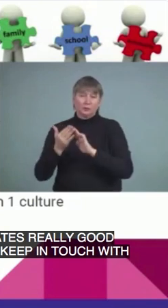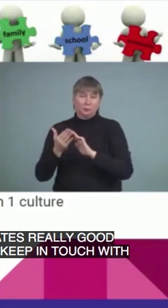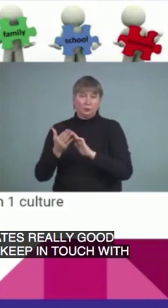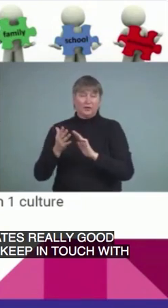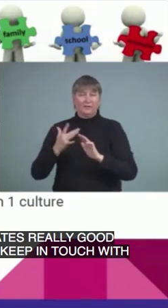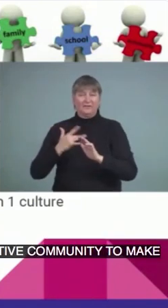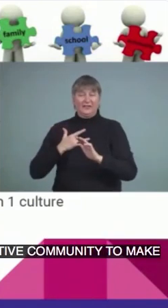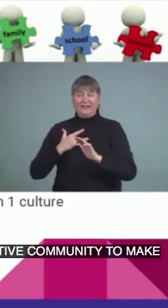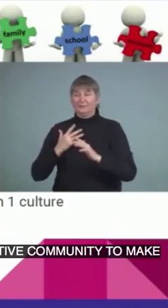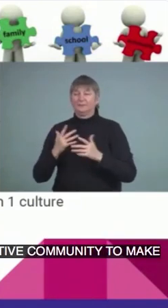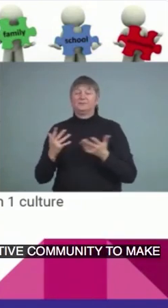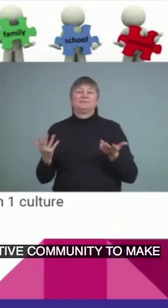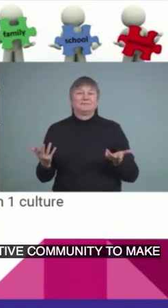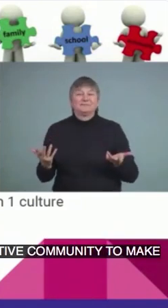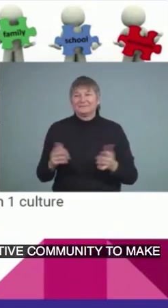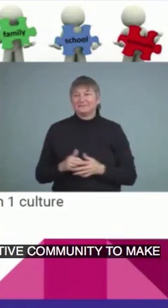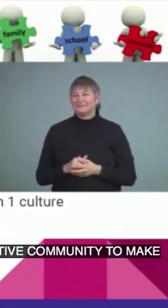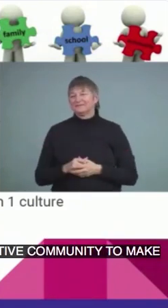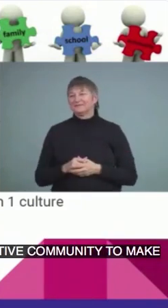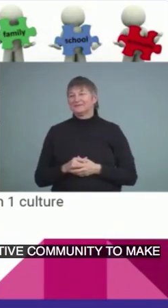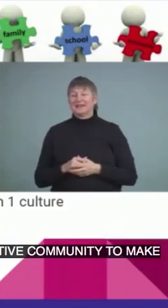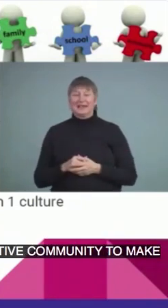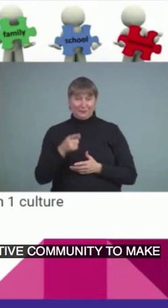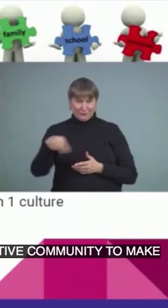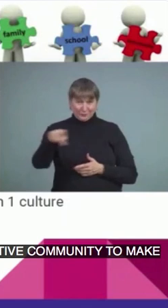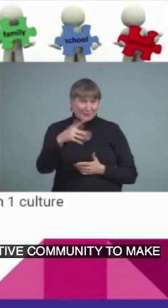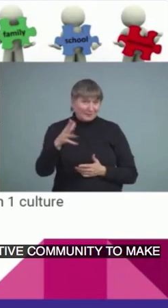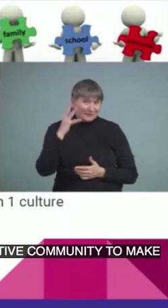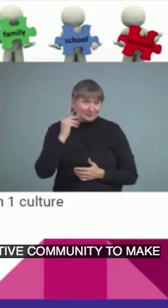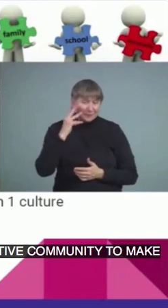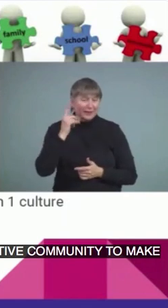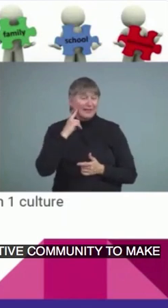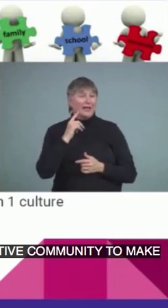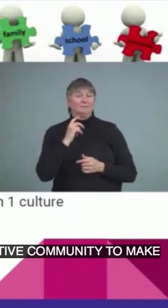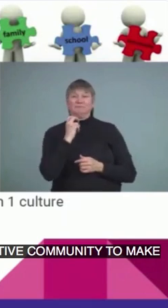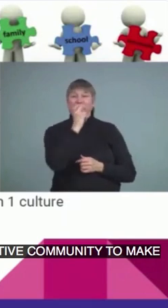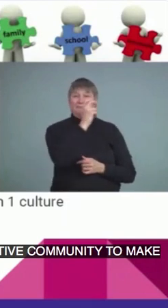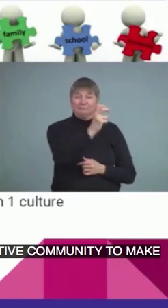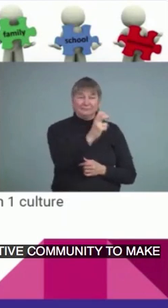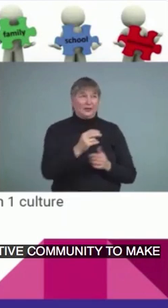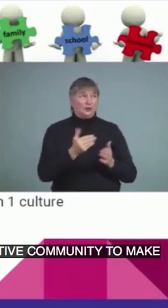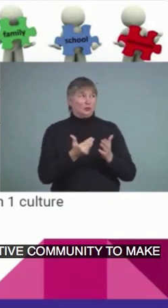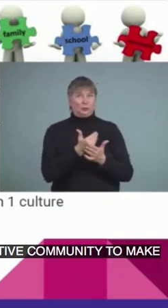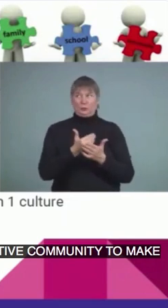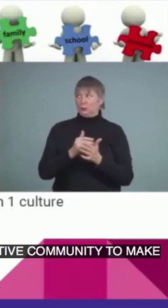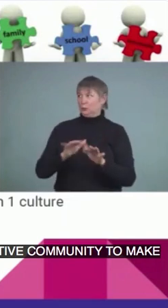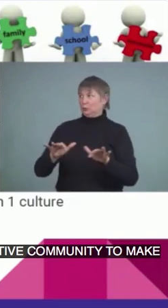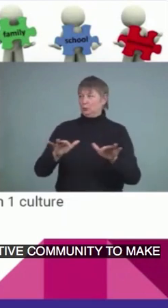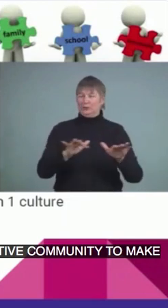You know what it's like when you go into a context that is unfamiliar, and you feel a little bit isolated.